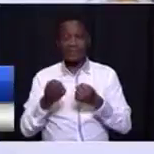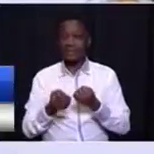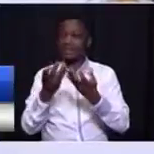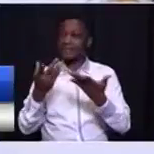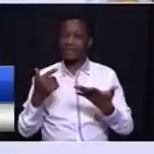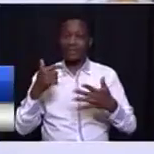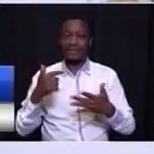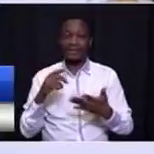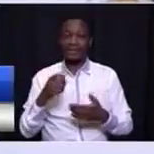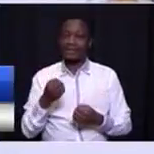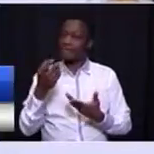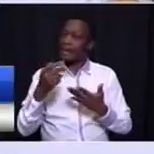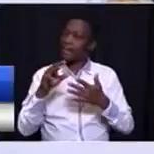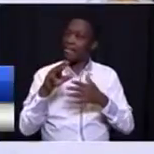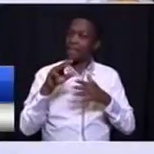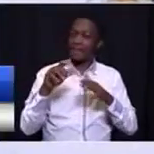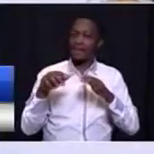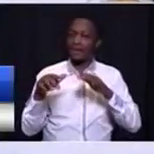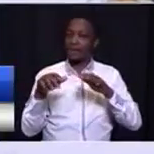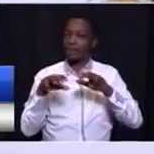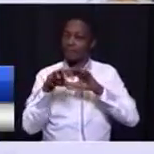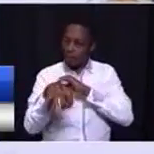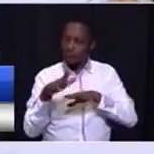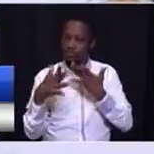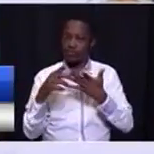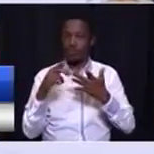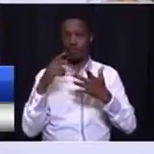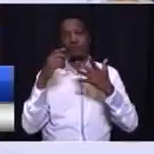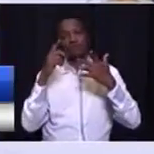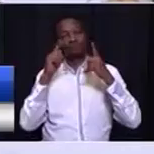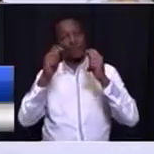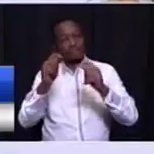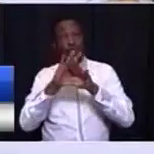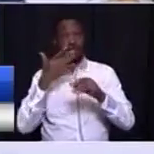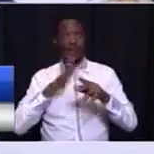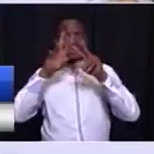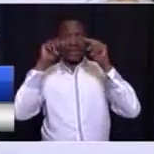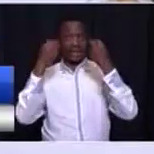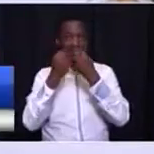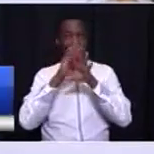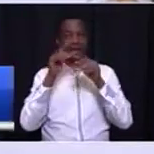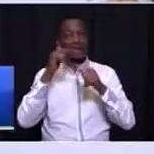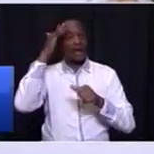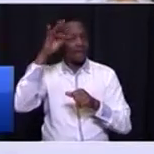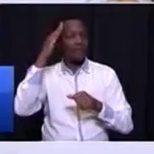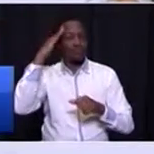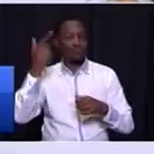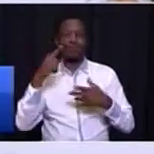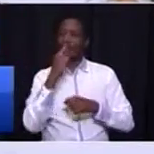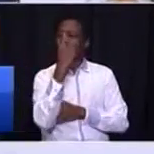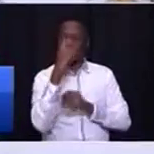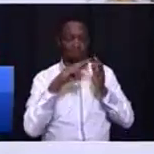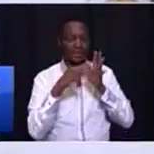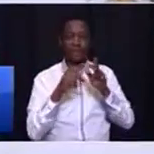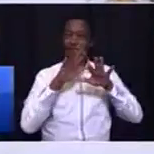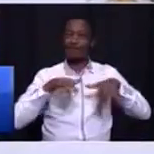on transport and is subsidizing the provinces. We want national government to know there is one plan for the whole of Kauten. And